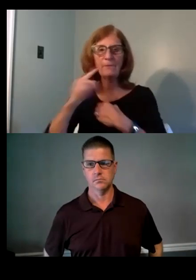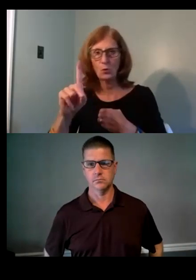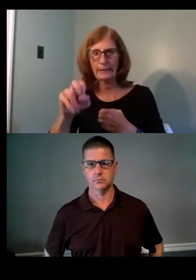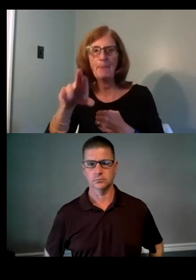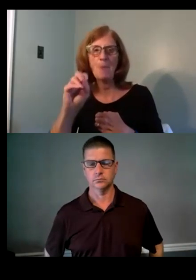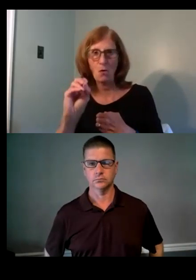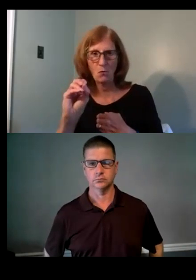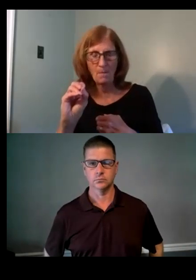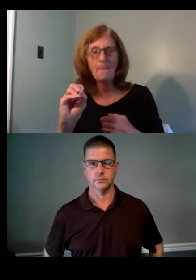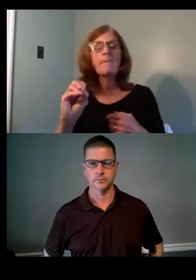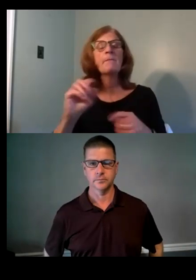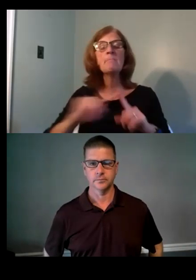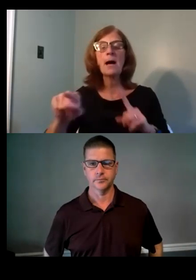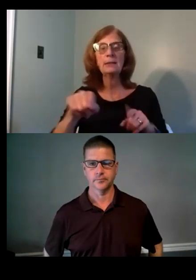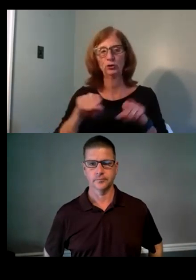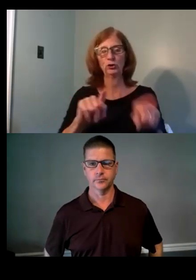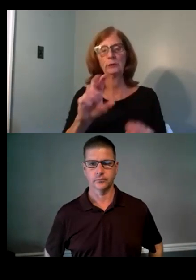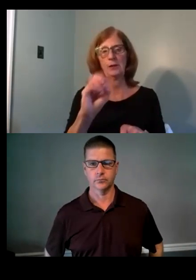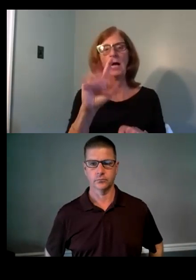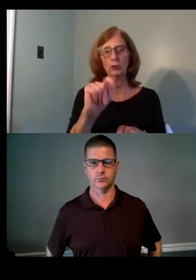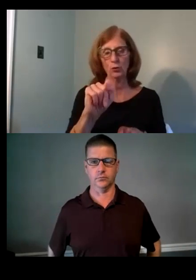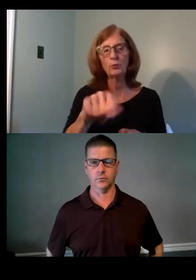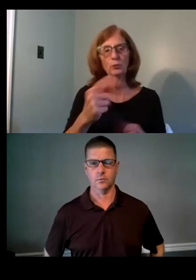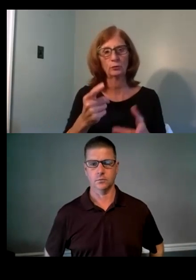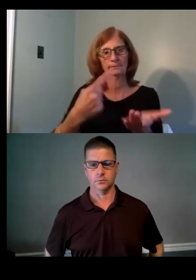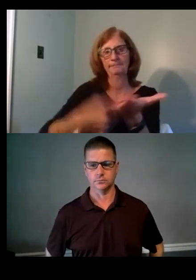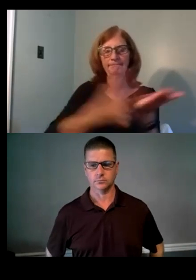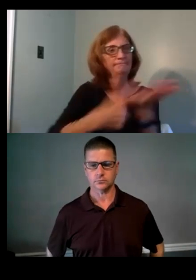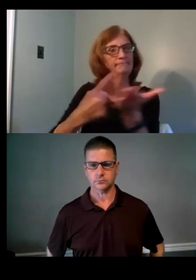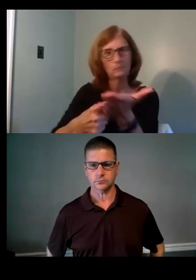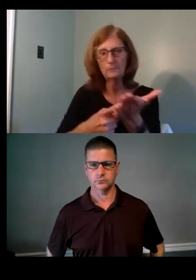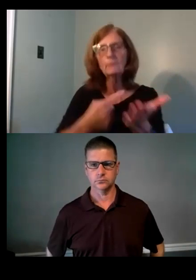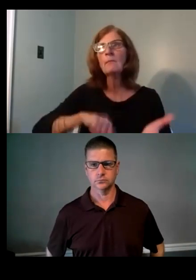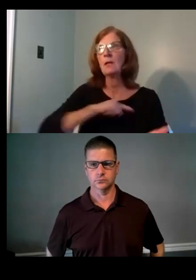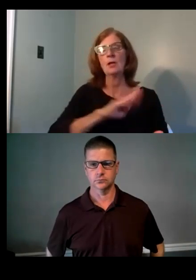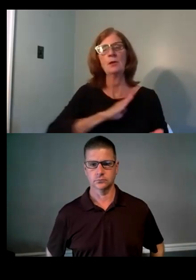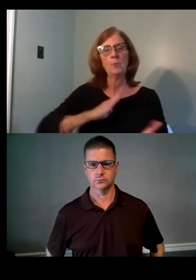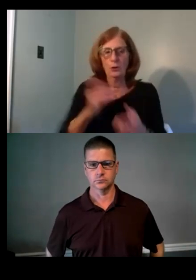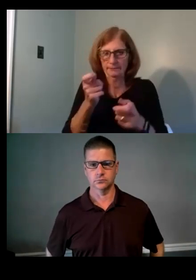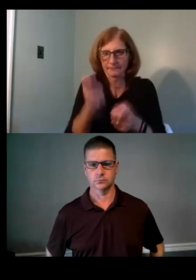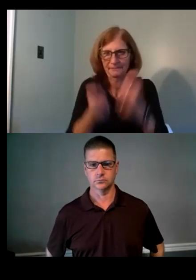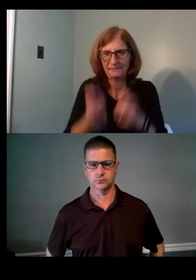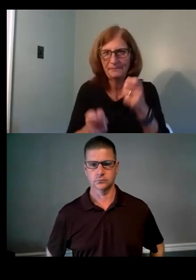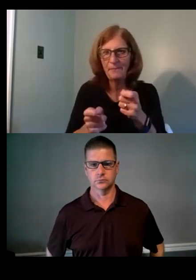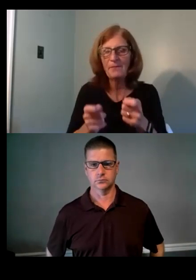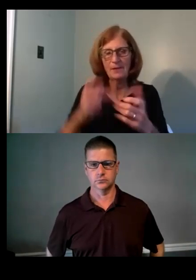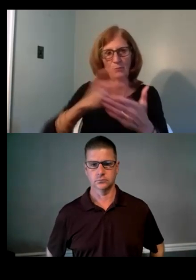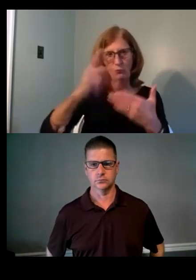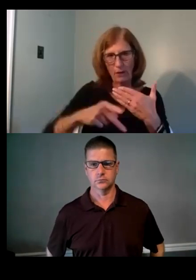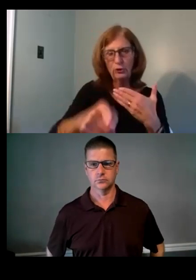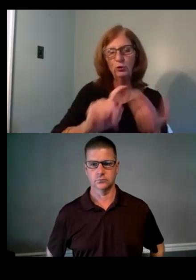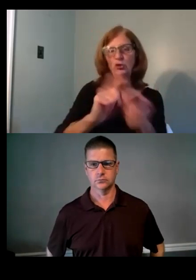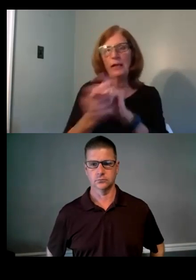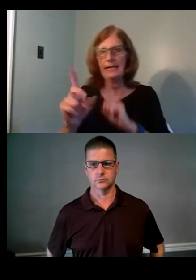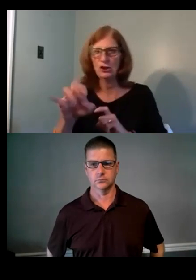hearing public comment during the October Hoff advisory board meeting, the advisory board amended the draft plan to reallocate the demo dollars